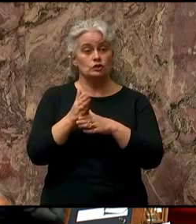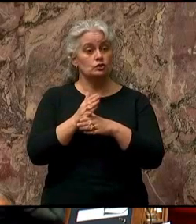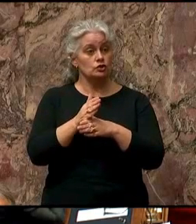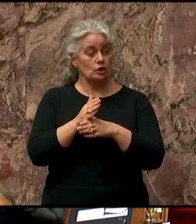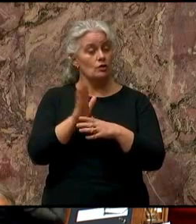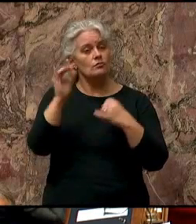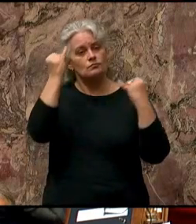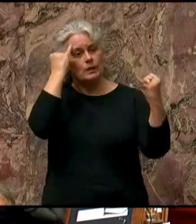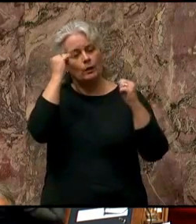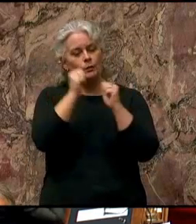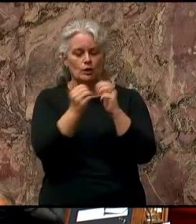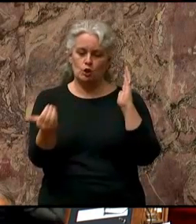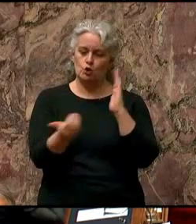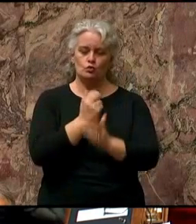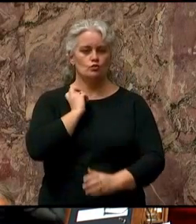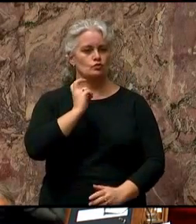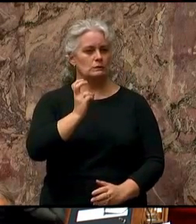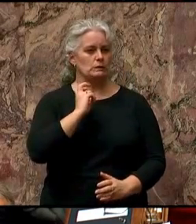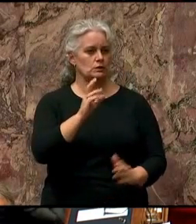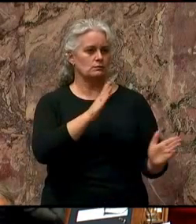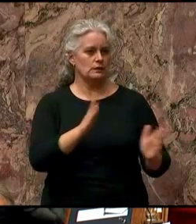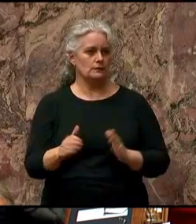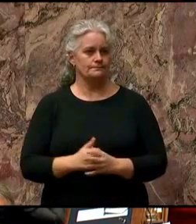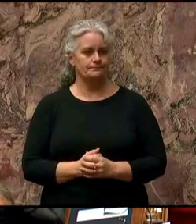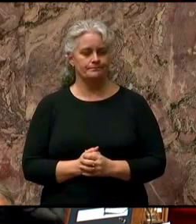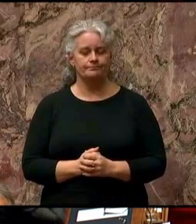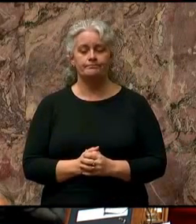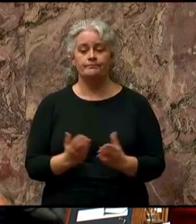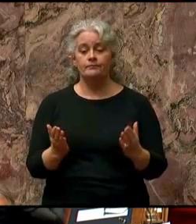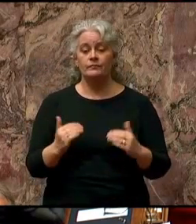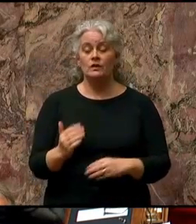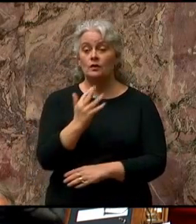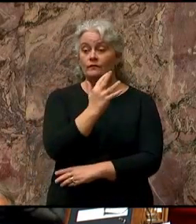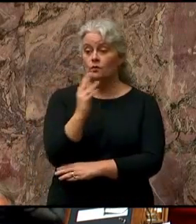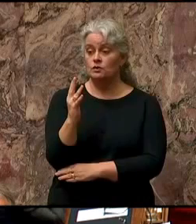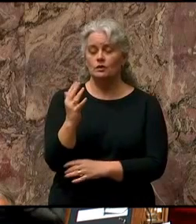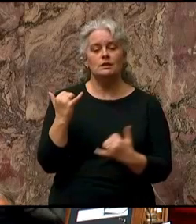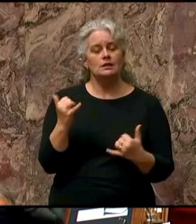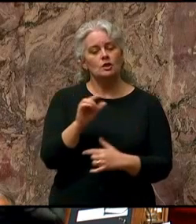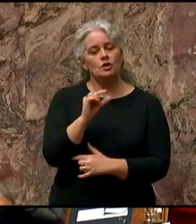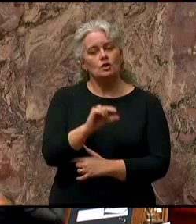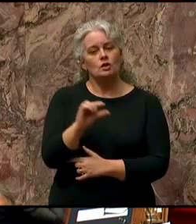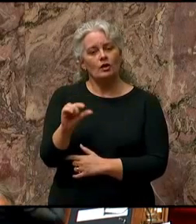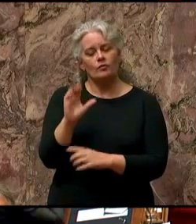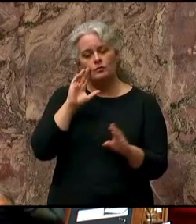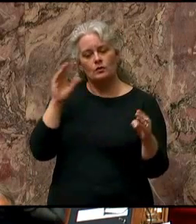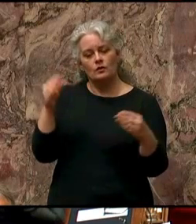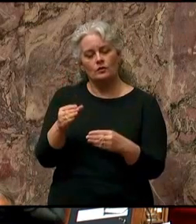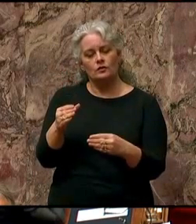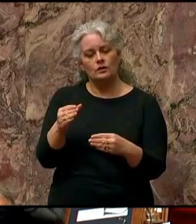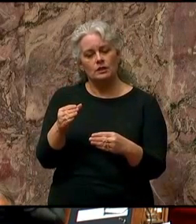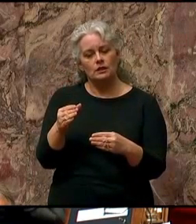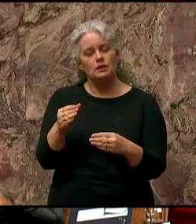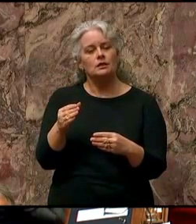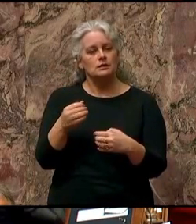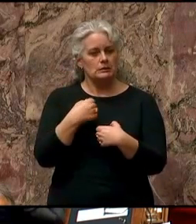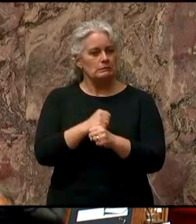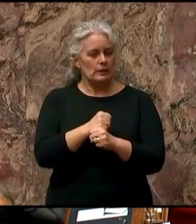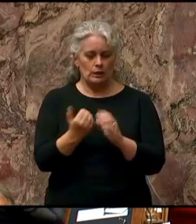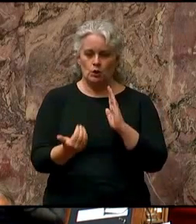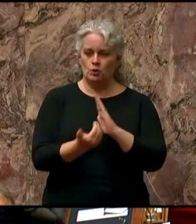transportation plan. In forestry, your government has focused on foraging